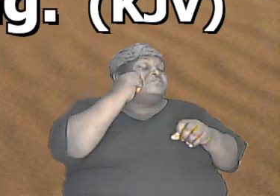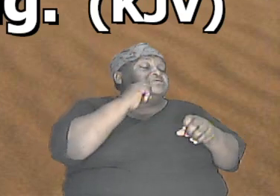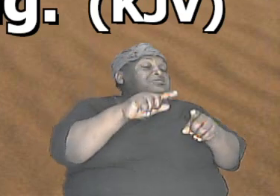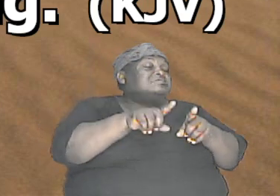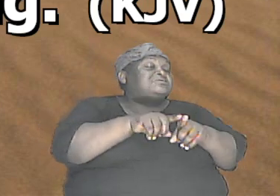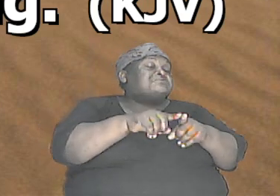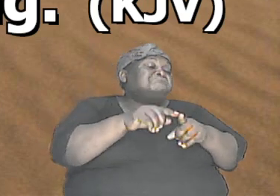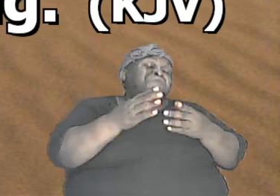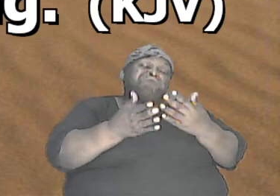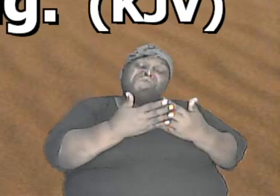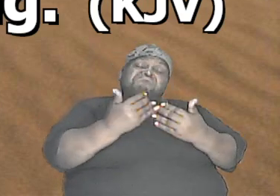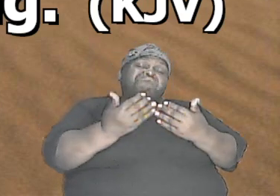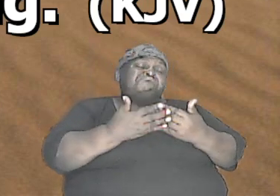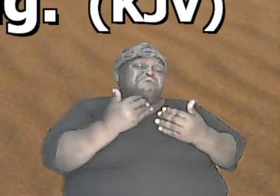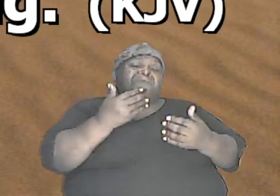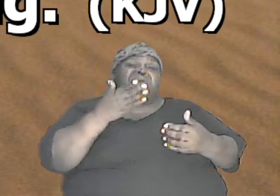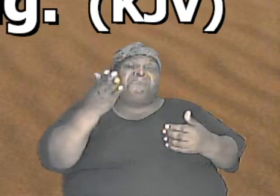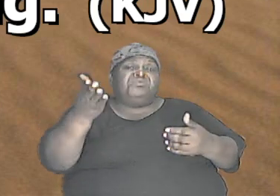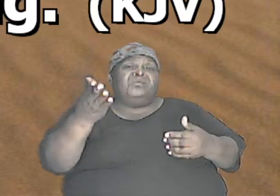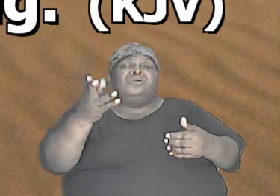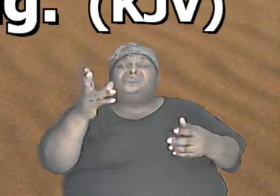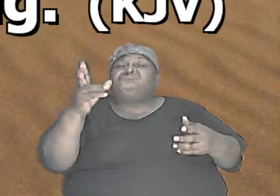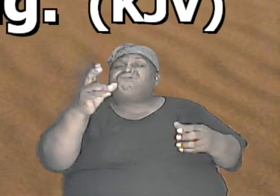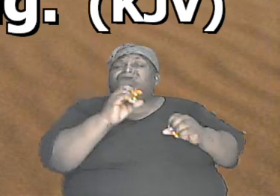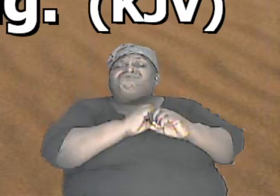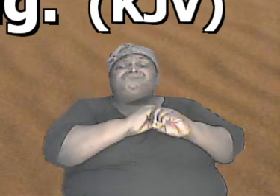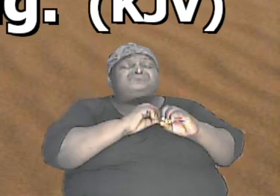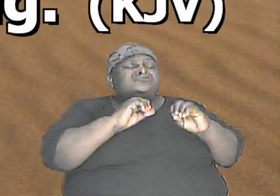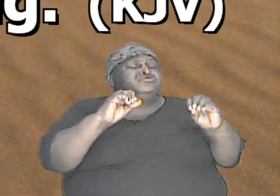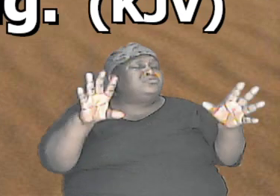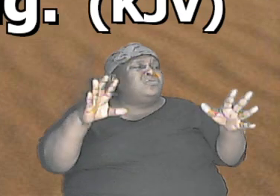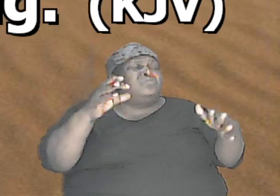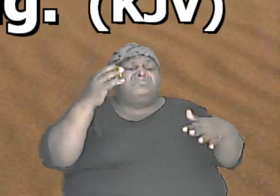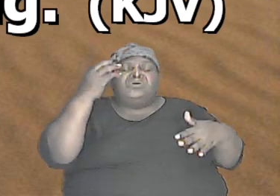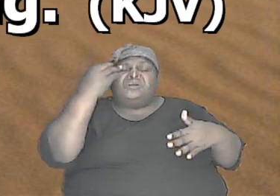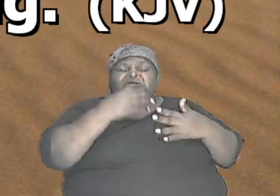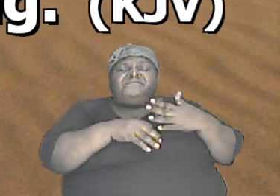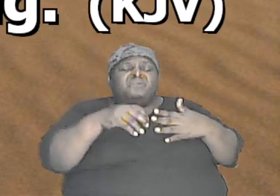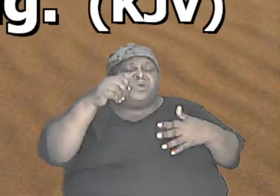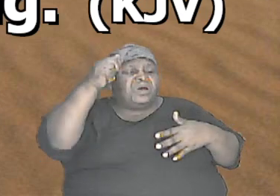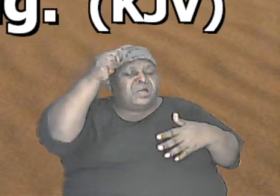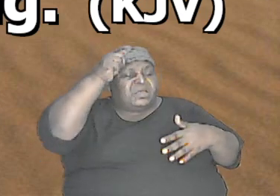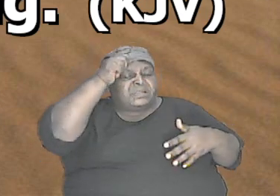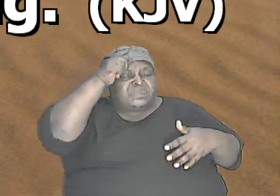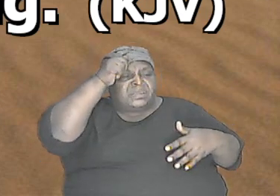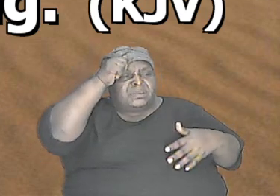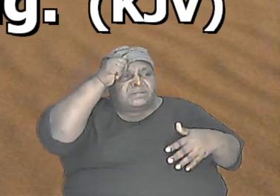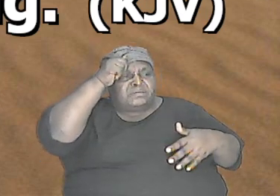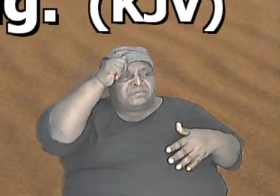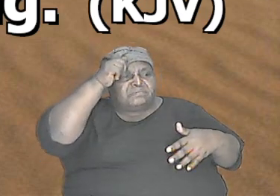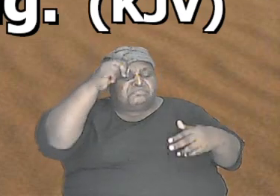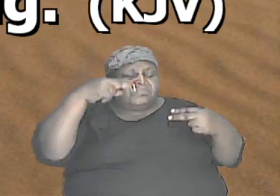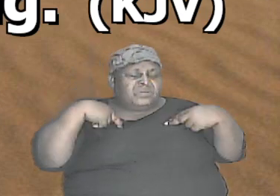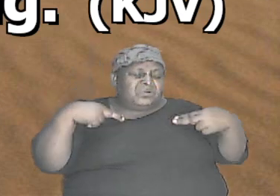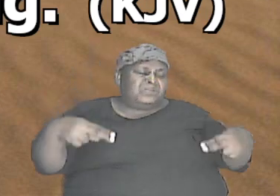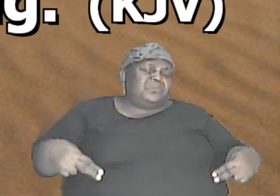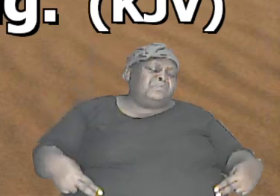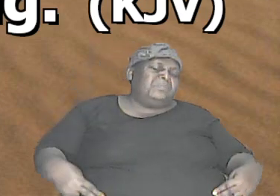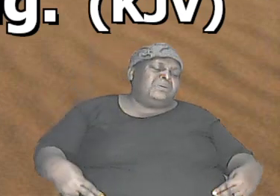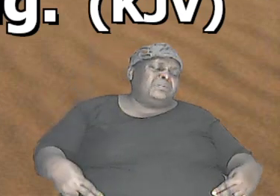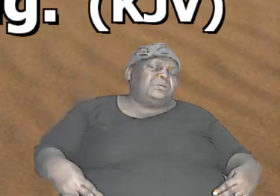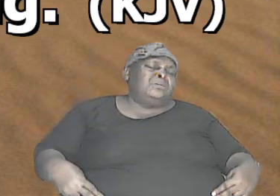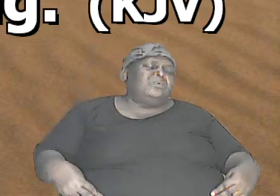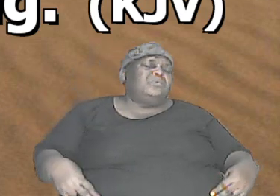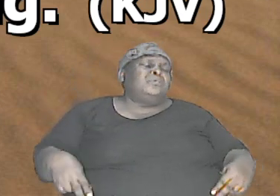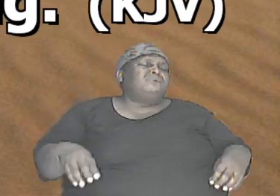simply that there were none before Adam in terms of humankind and